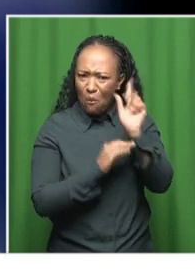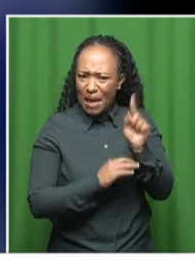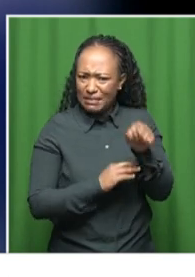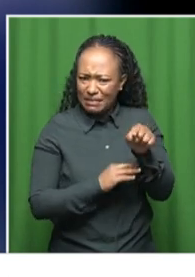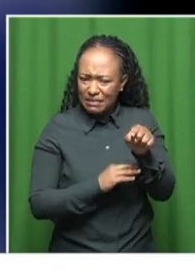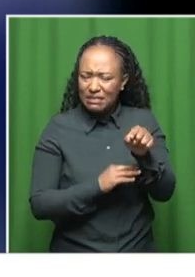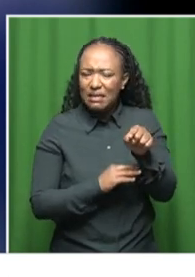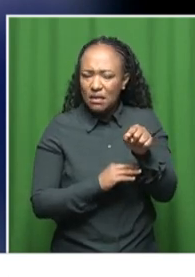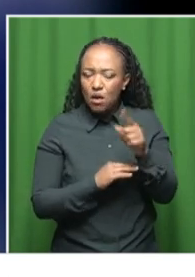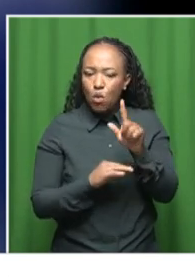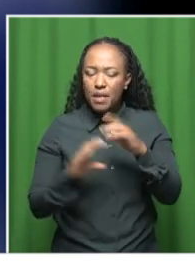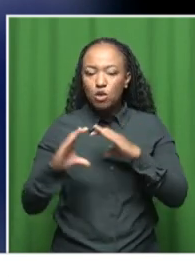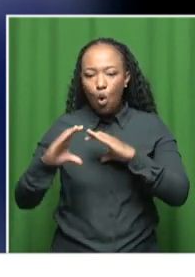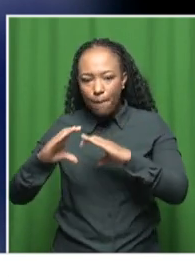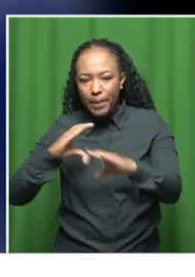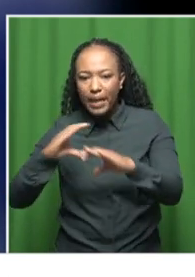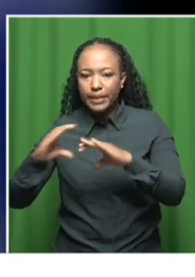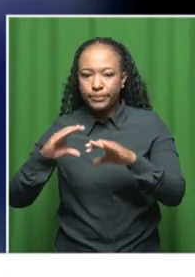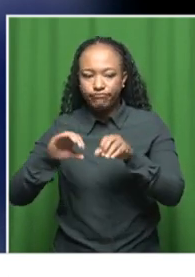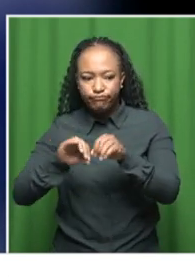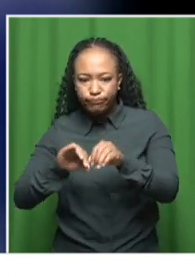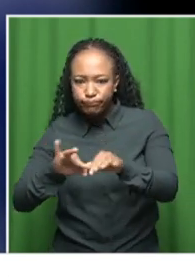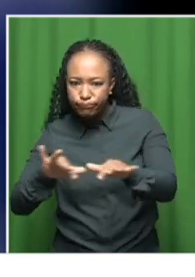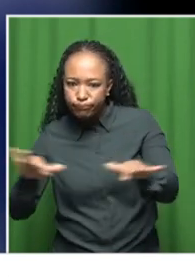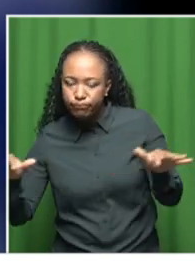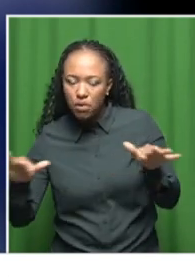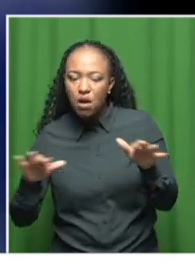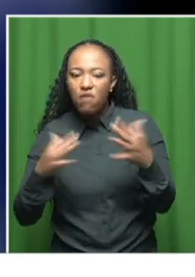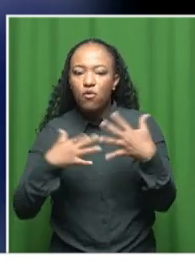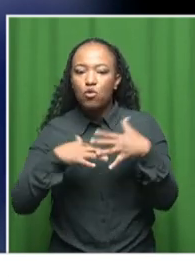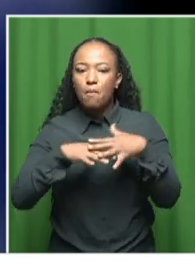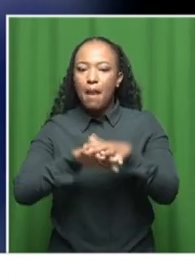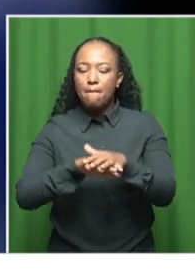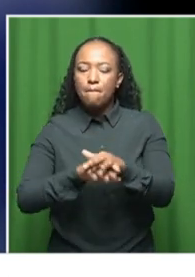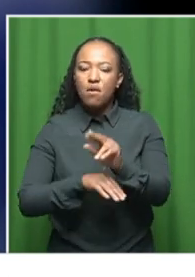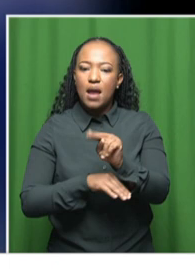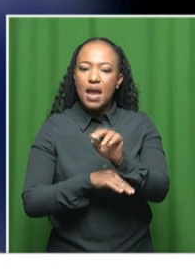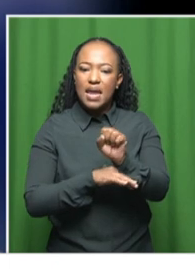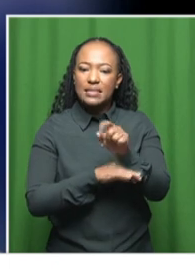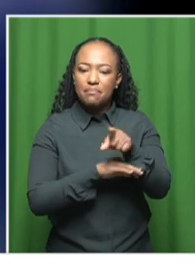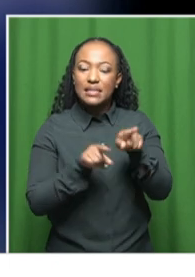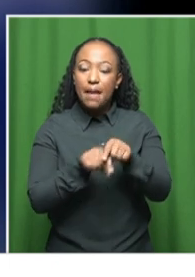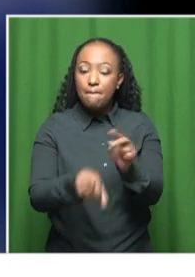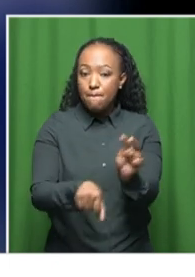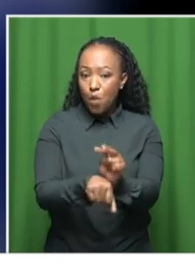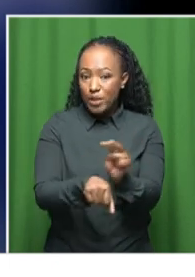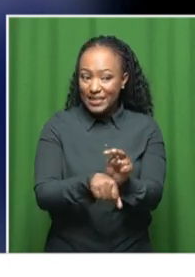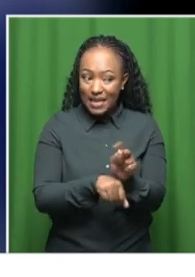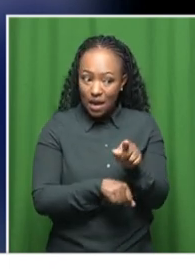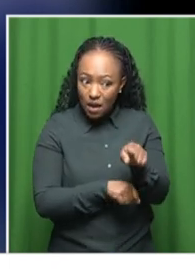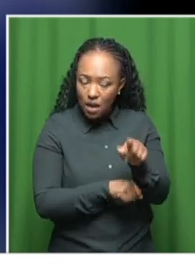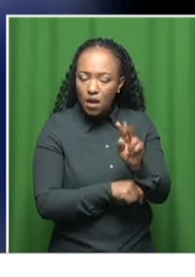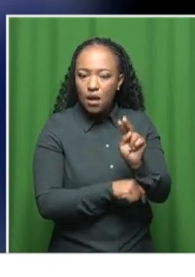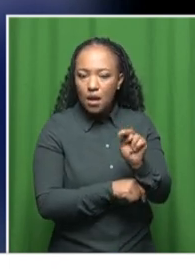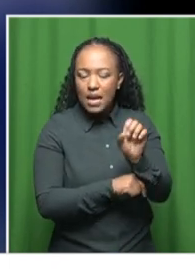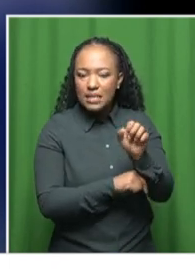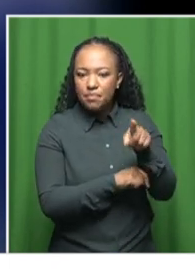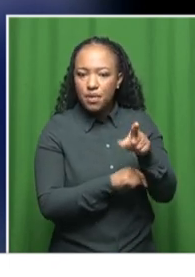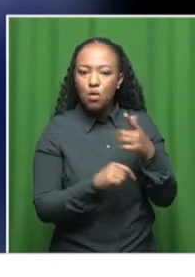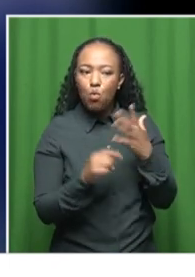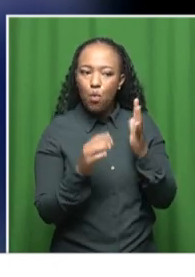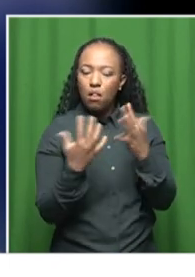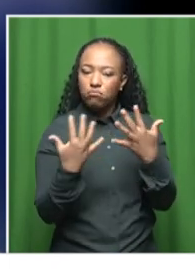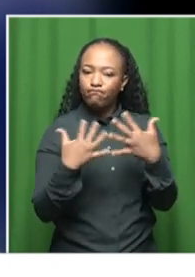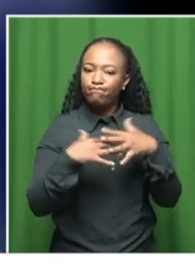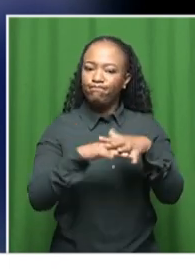the communication element around the implementation of the NSP and the monitoring of the NSP as we are about to localize